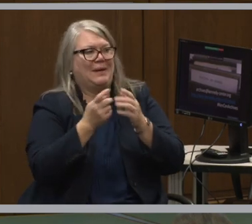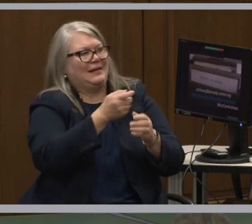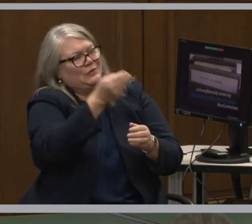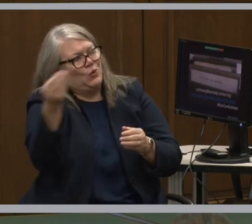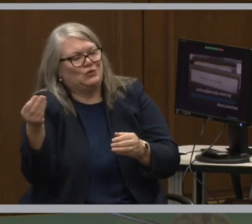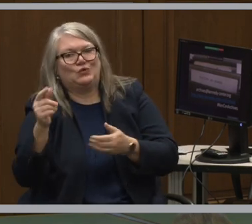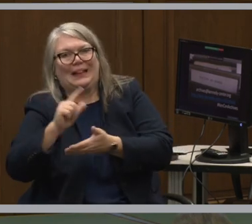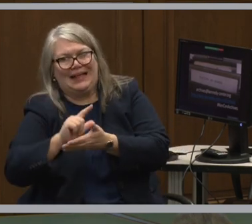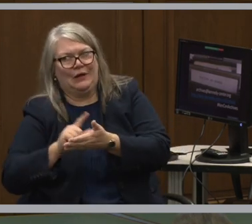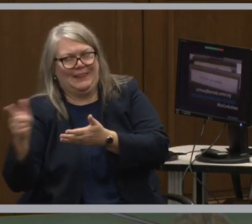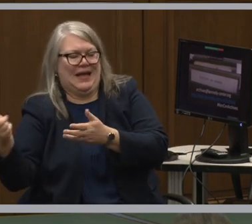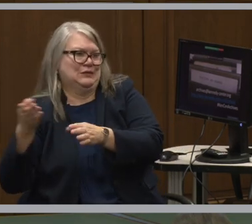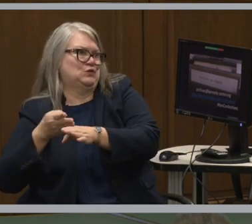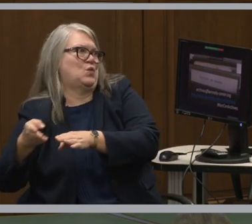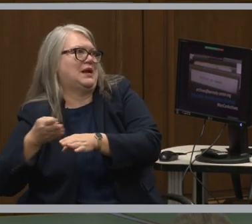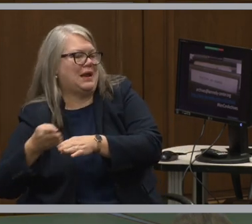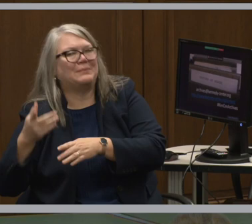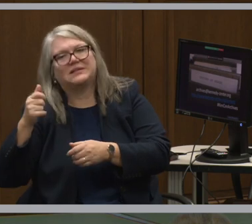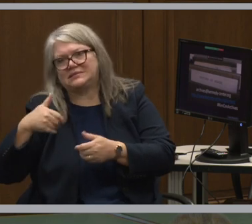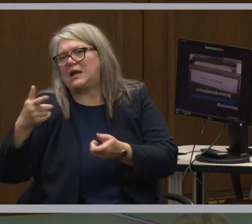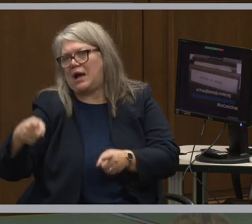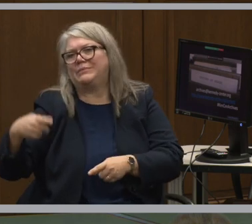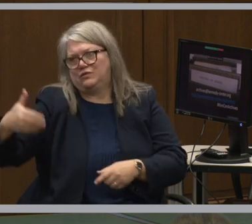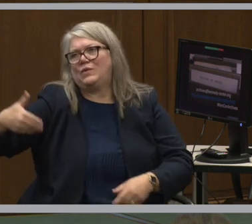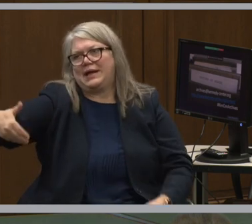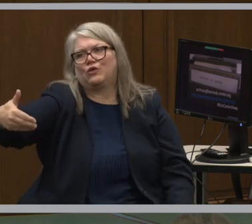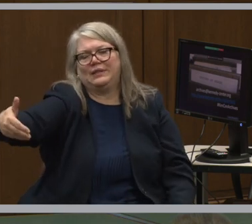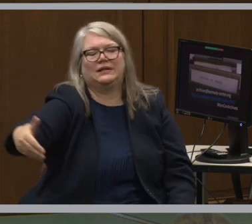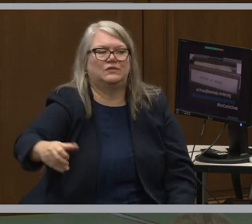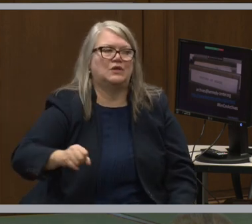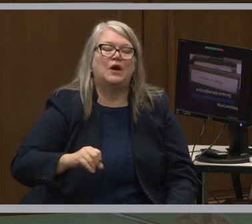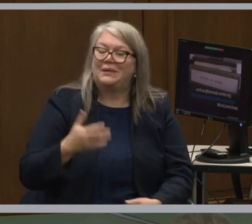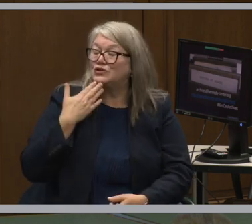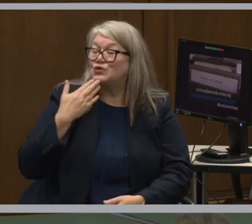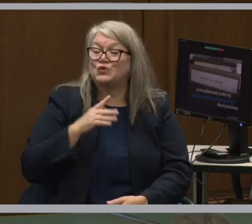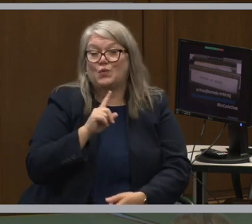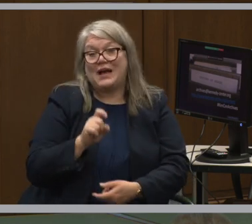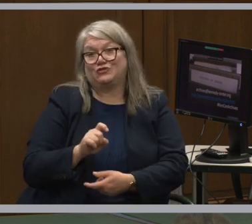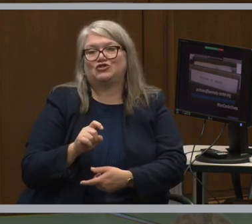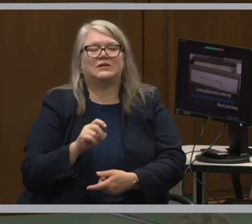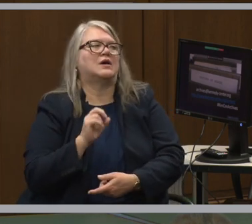and they sort it out because they get it fairly regularly. That's a good question.